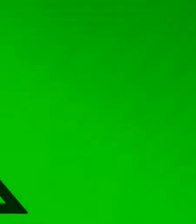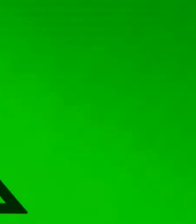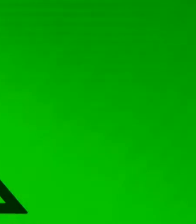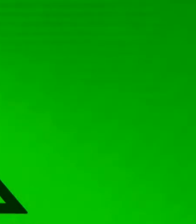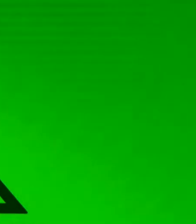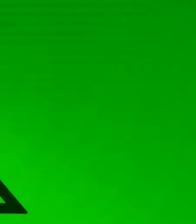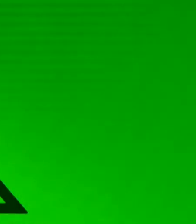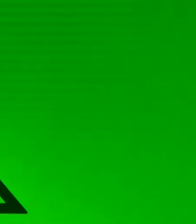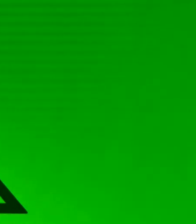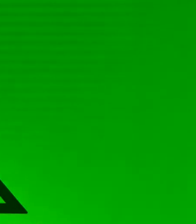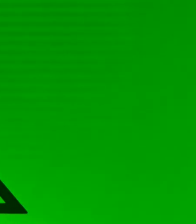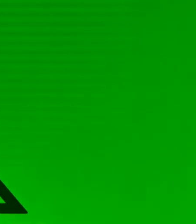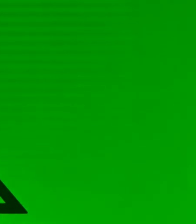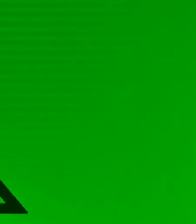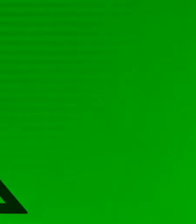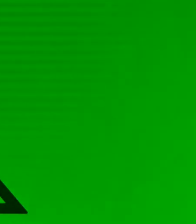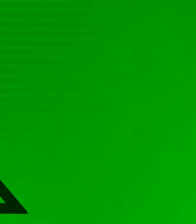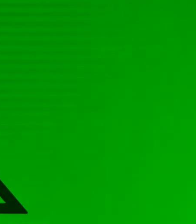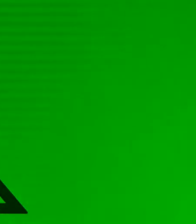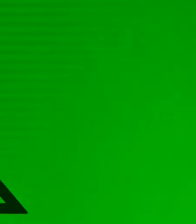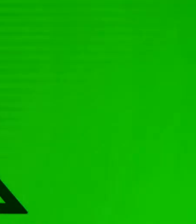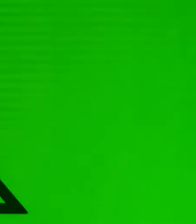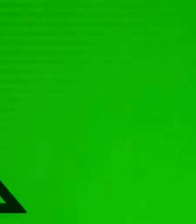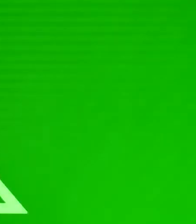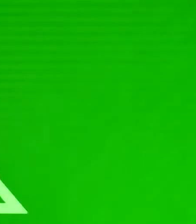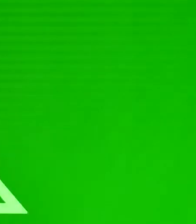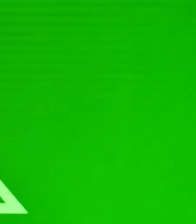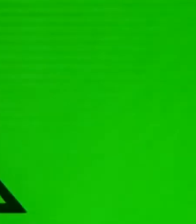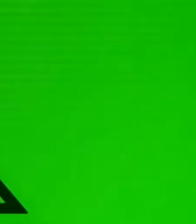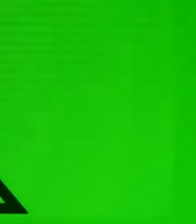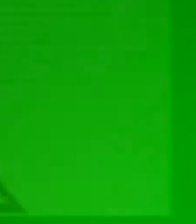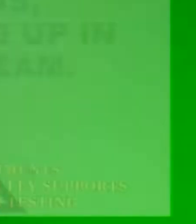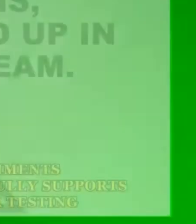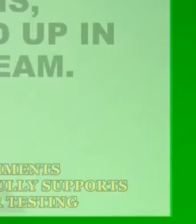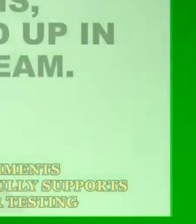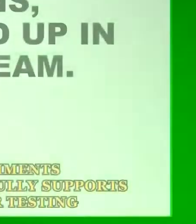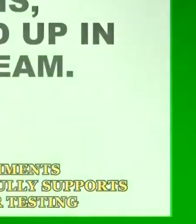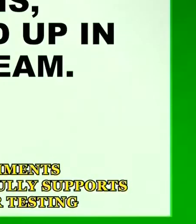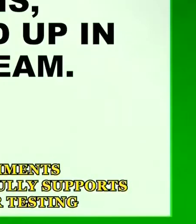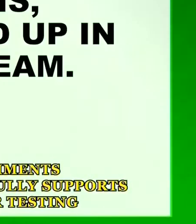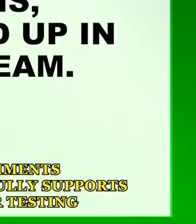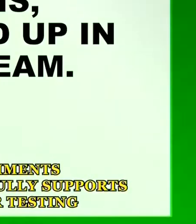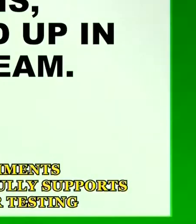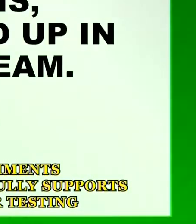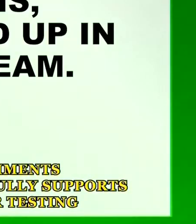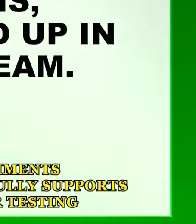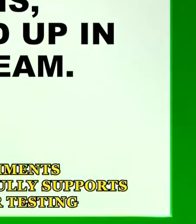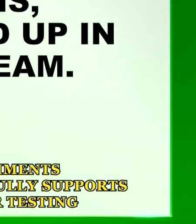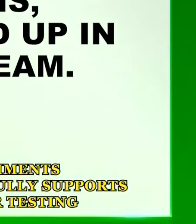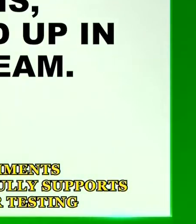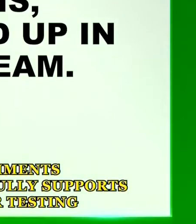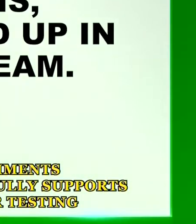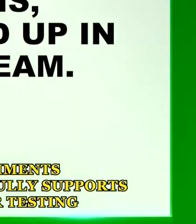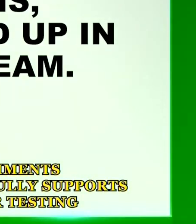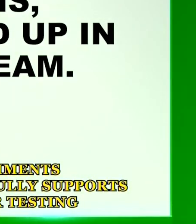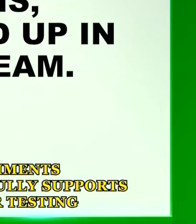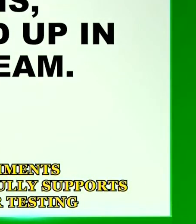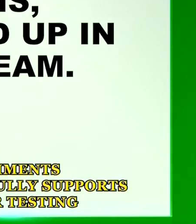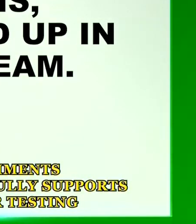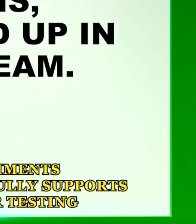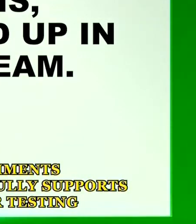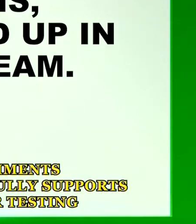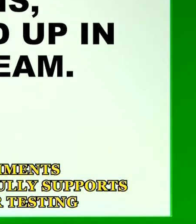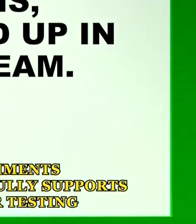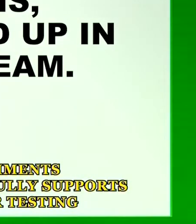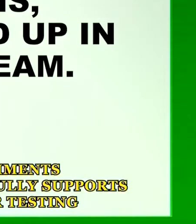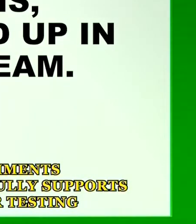insurance company limited insurance the way you want it to be the more alcohol a drink contains the more will